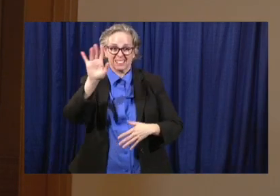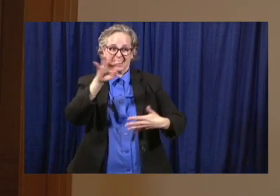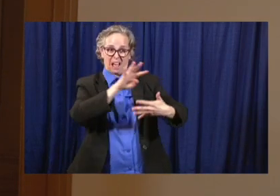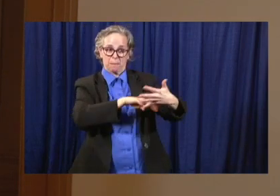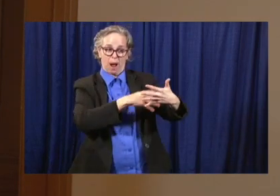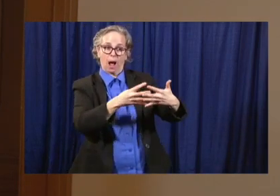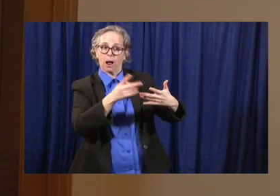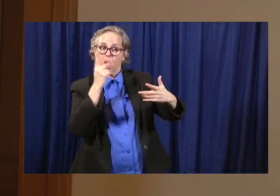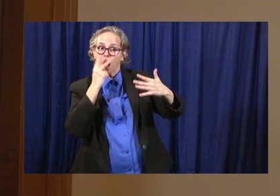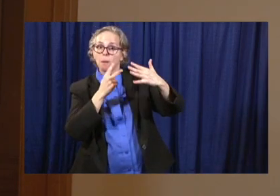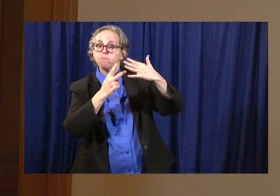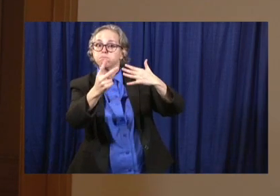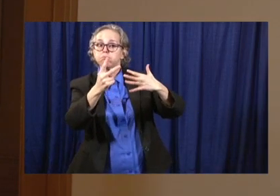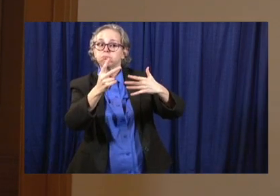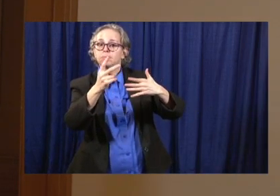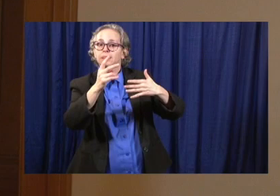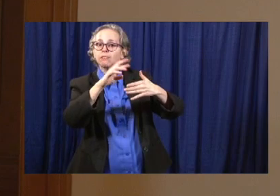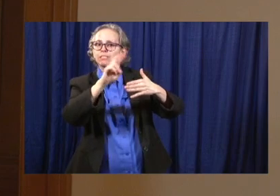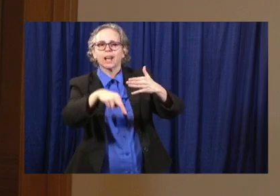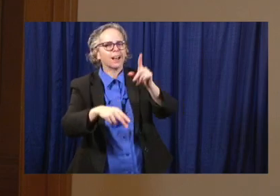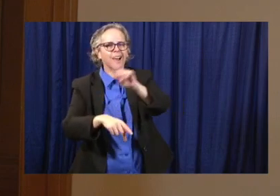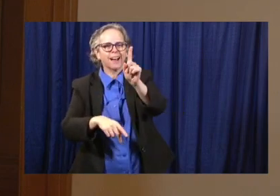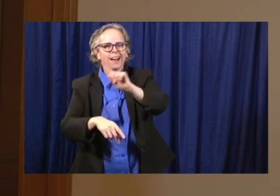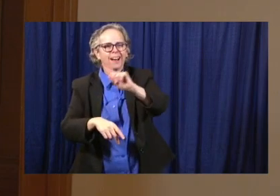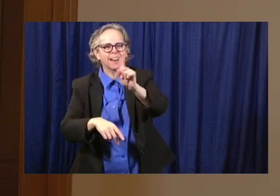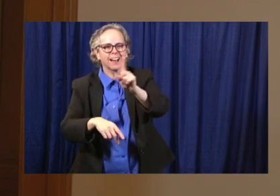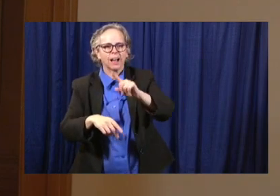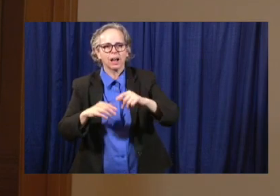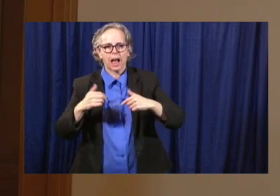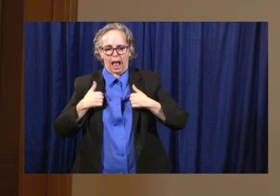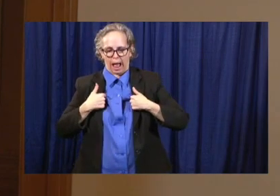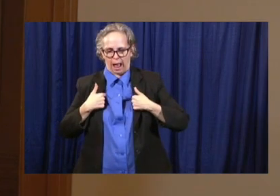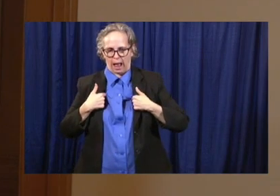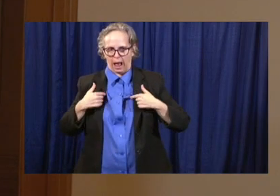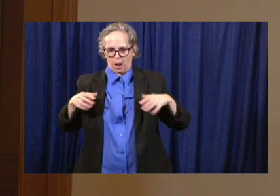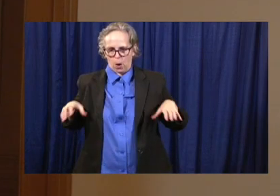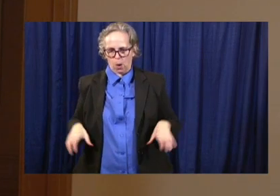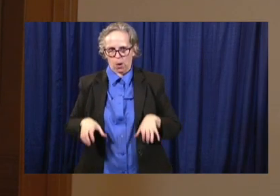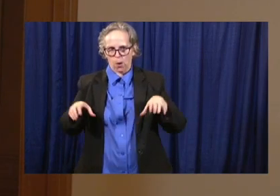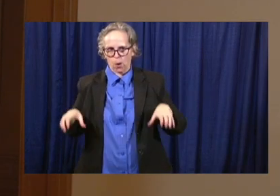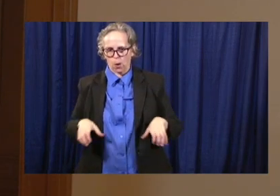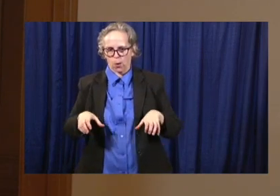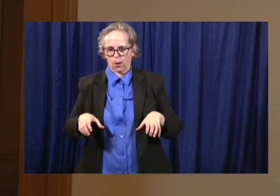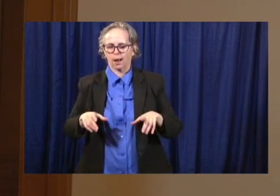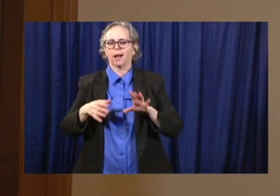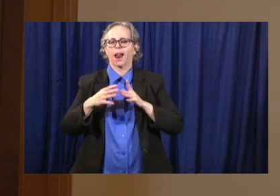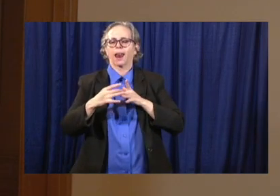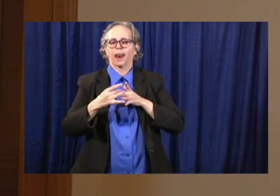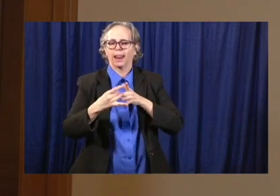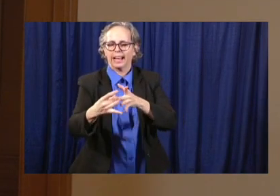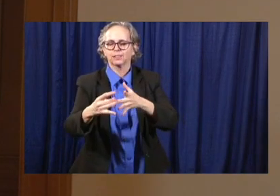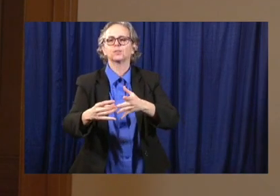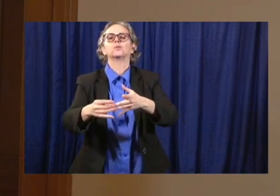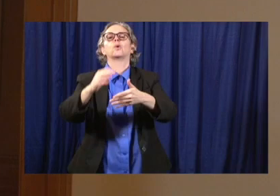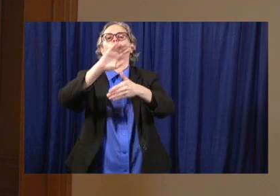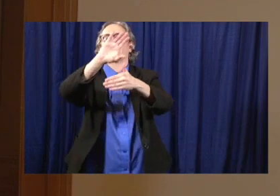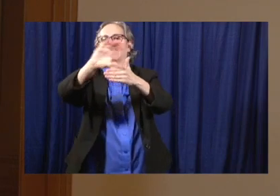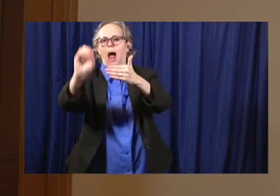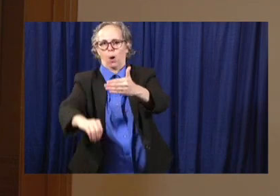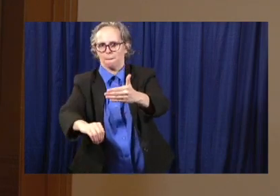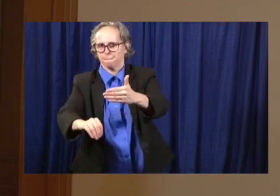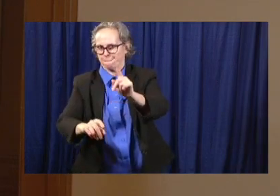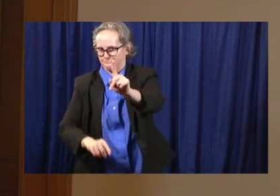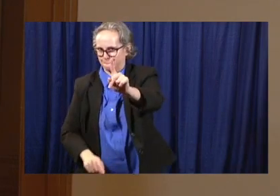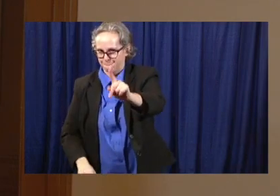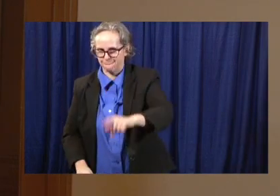actions that predict our outcome. So when we made those those initial decisions modeling wasn't even available yet because there